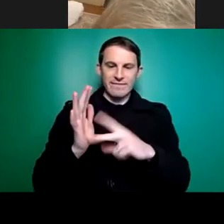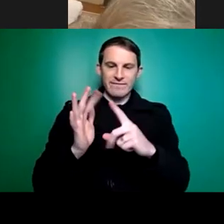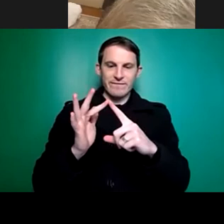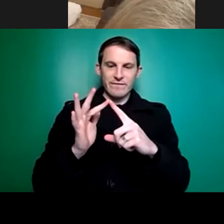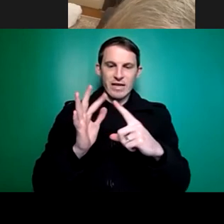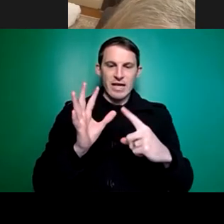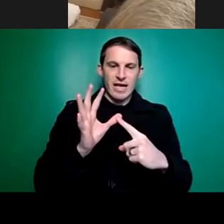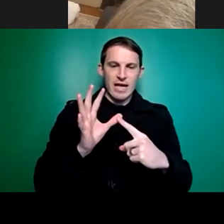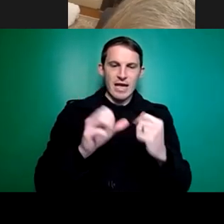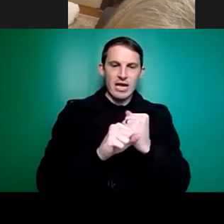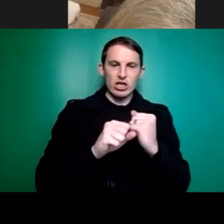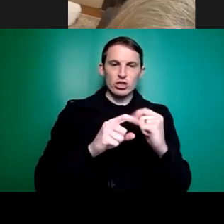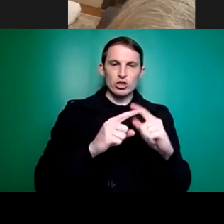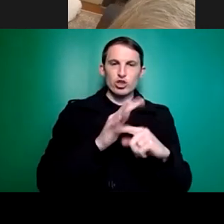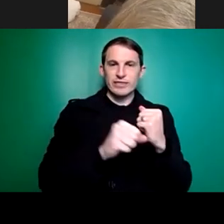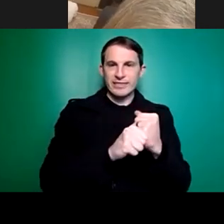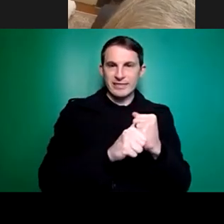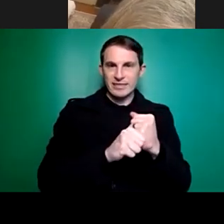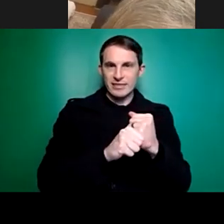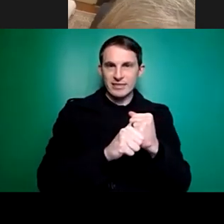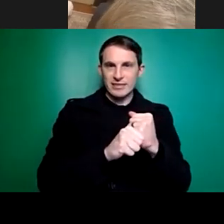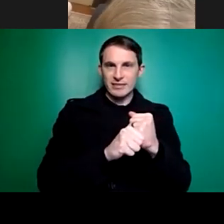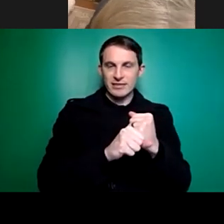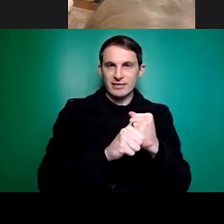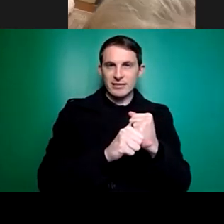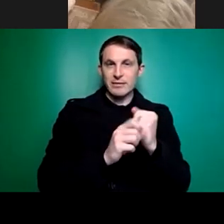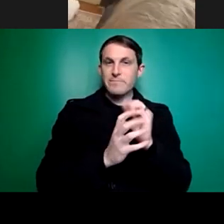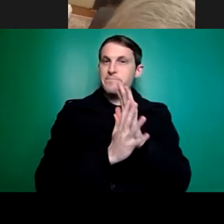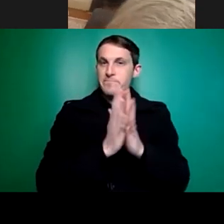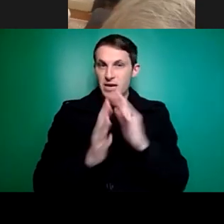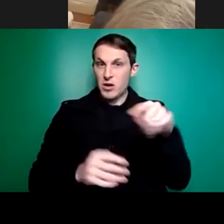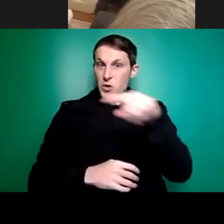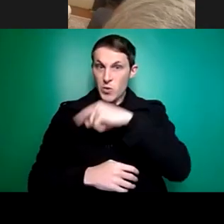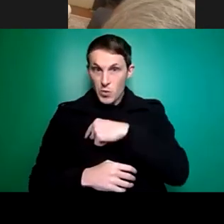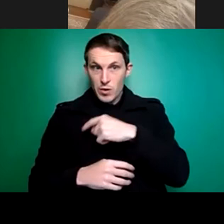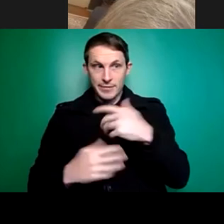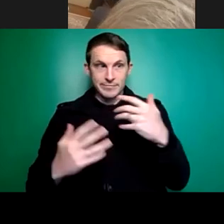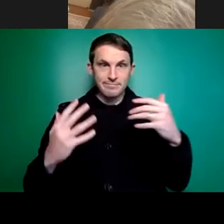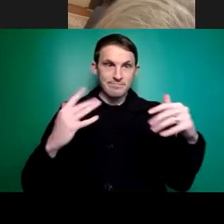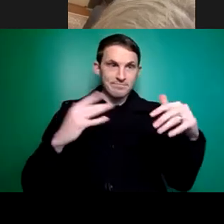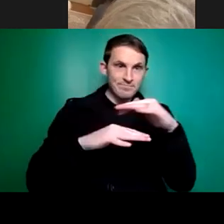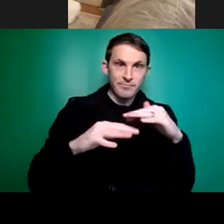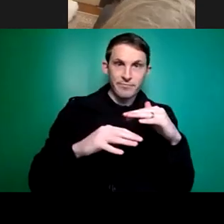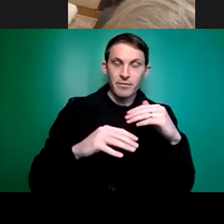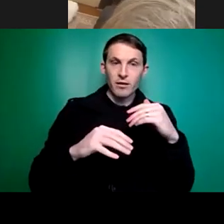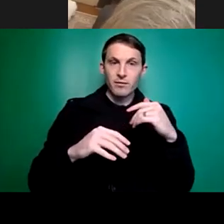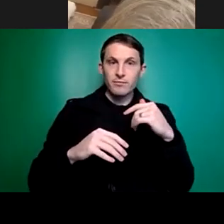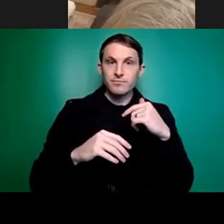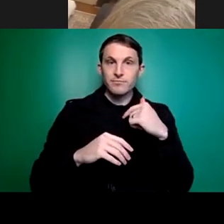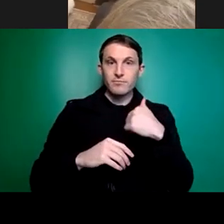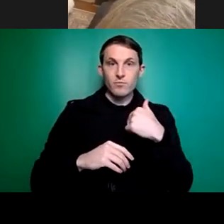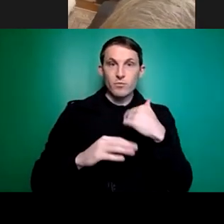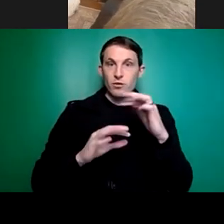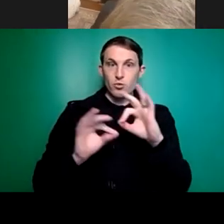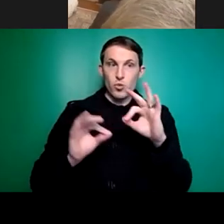kinds, and we may not all be participants in the aged care system, which